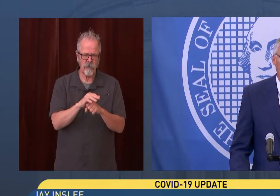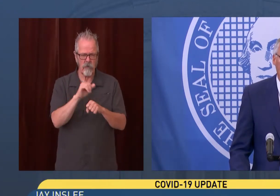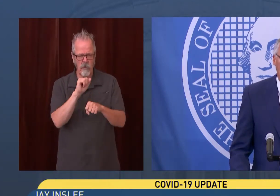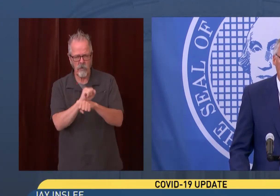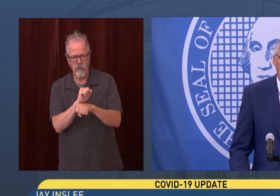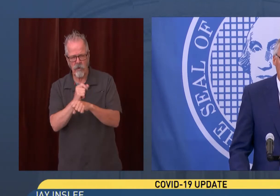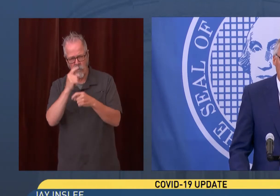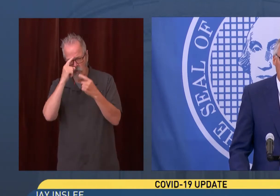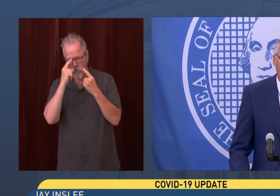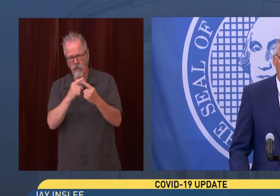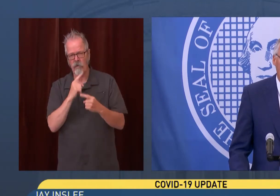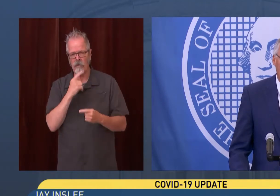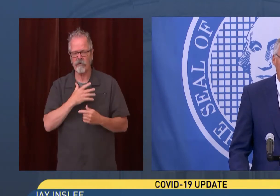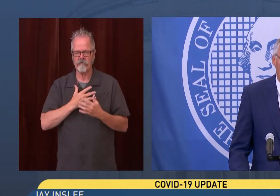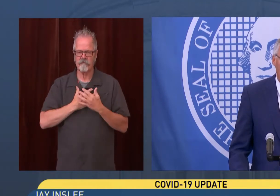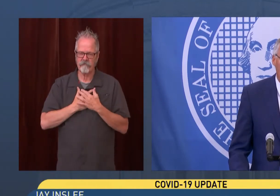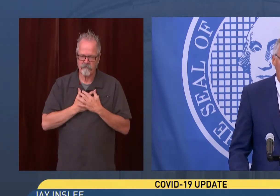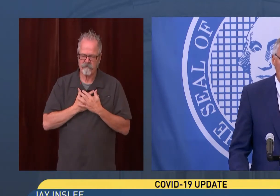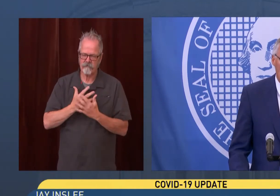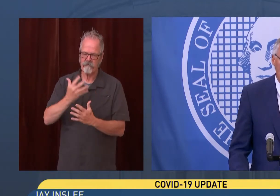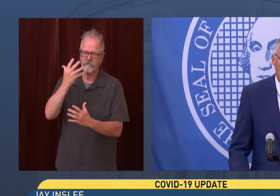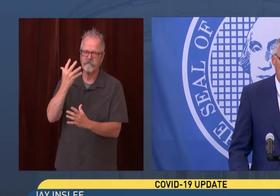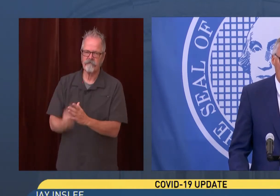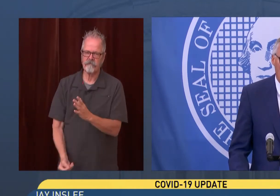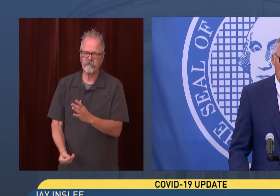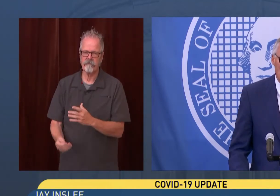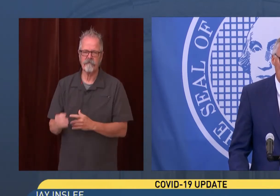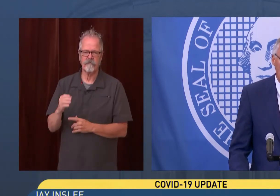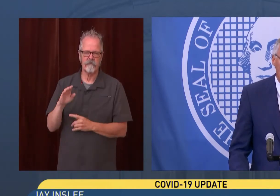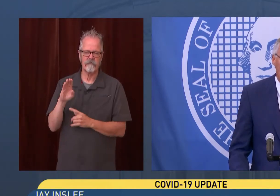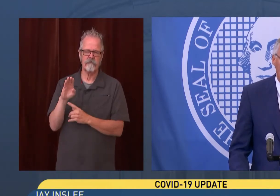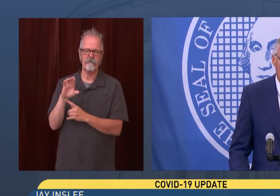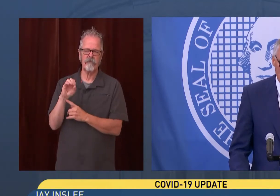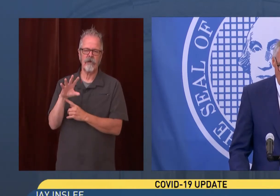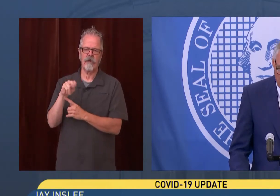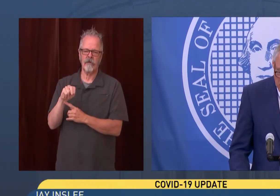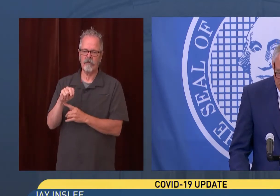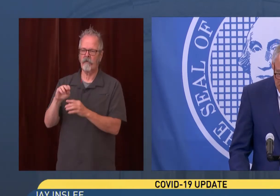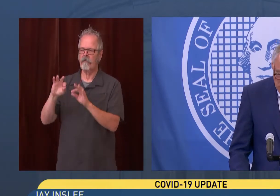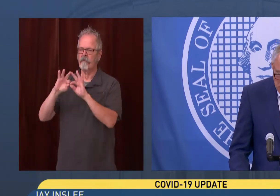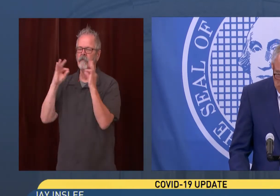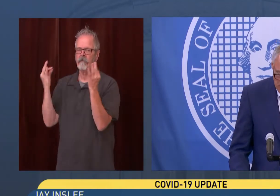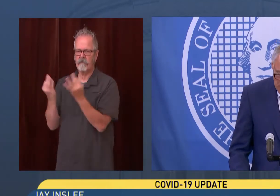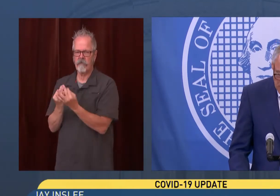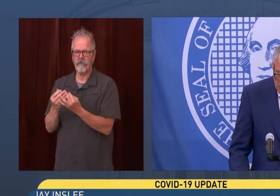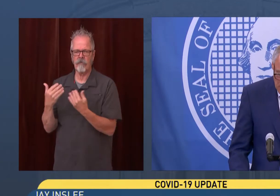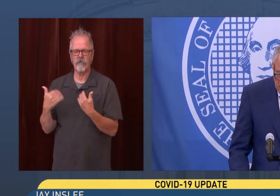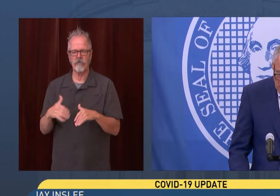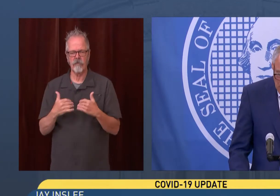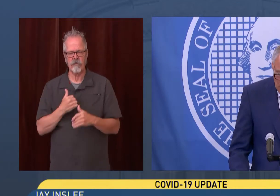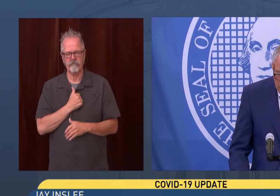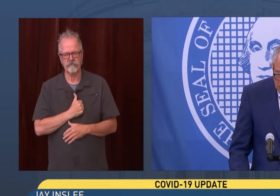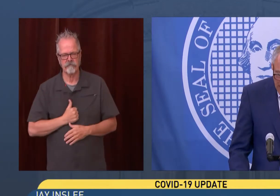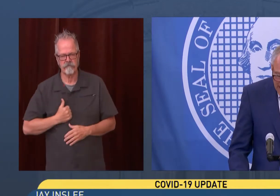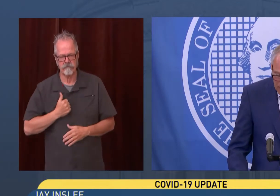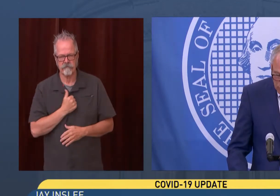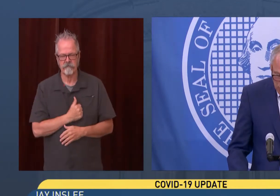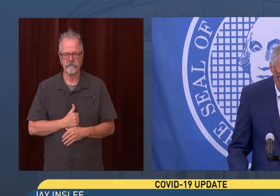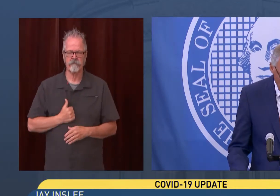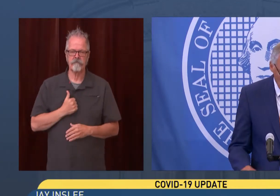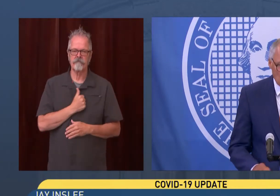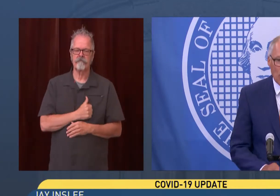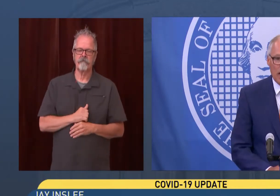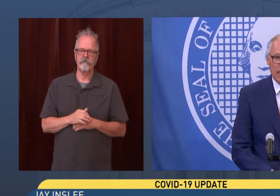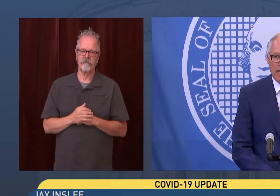Brown family, and I hope everybody will recognize the extent of that loss and the difficulty this profession faces. With that,